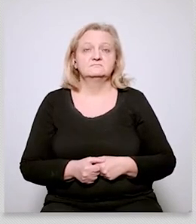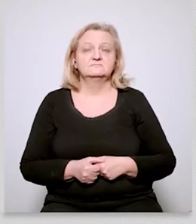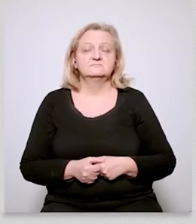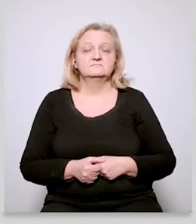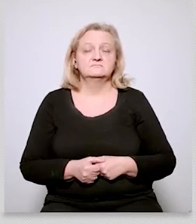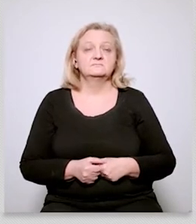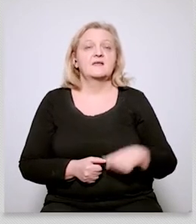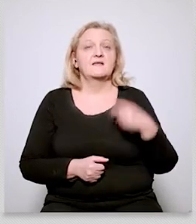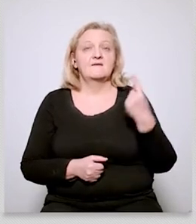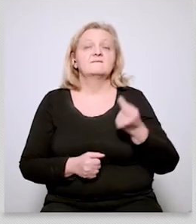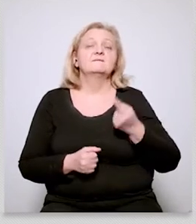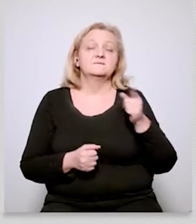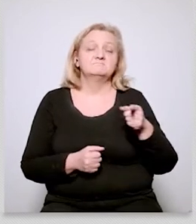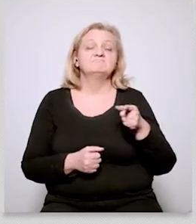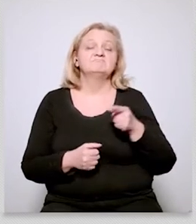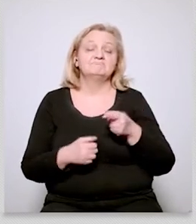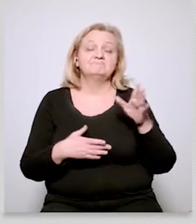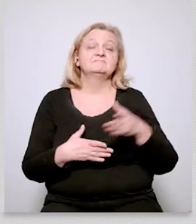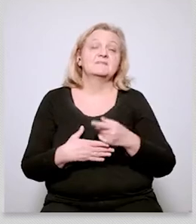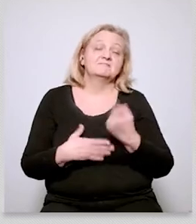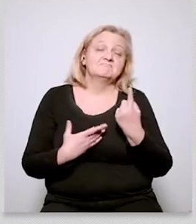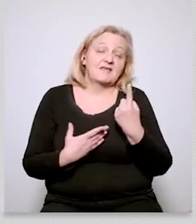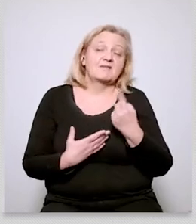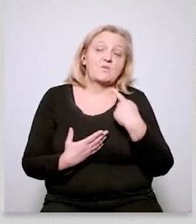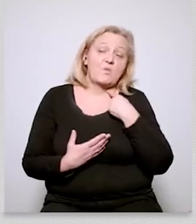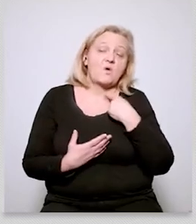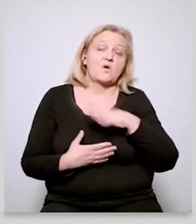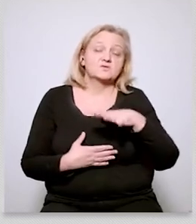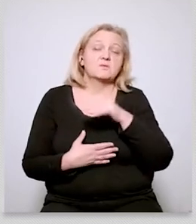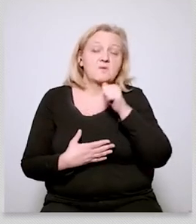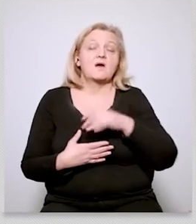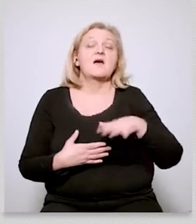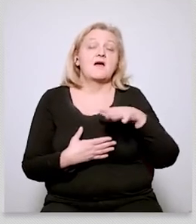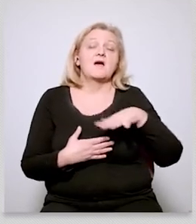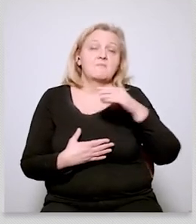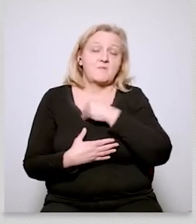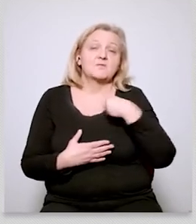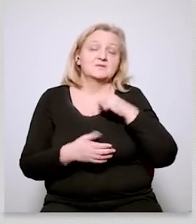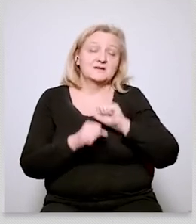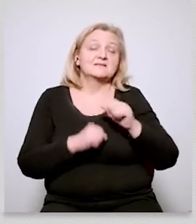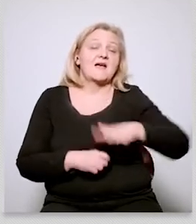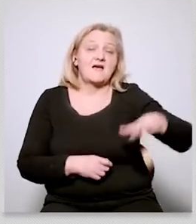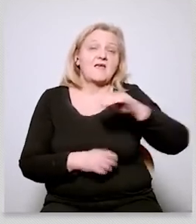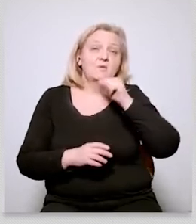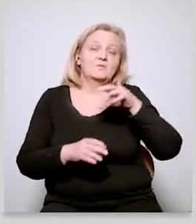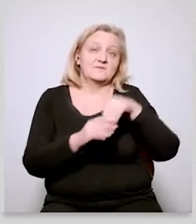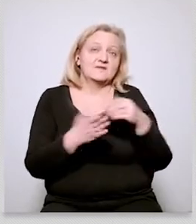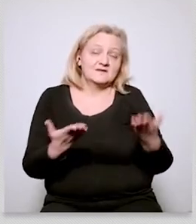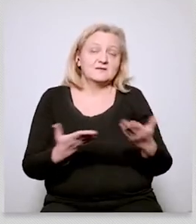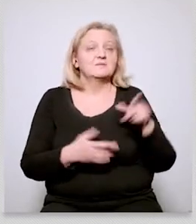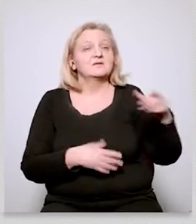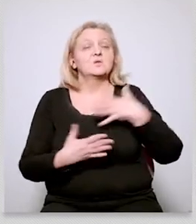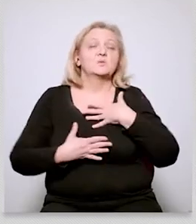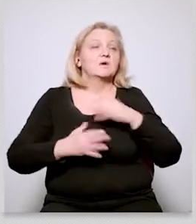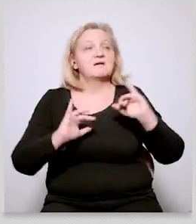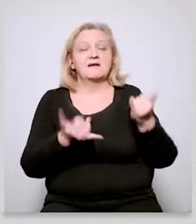so what is what is your your take on that um thank you um thanks very much thank